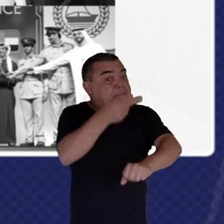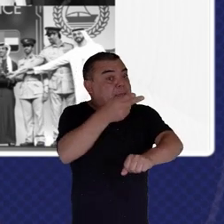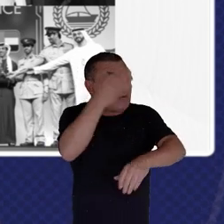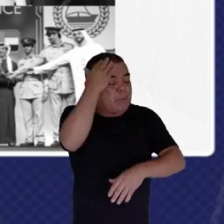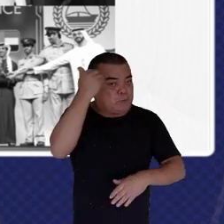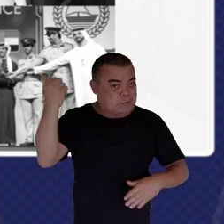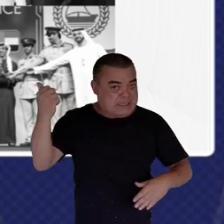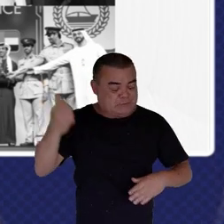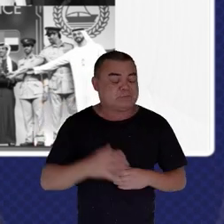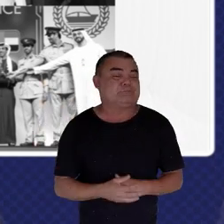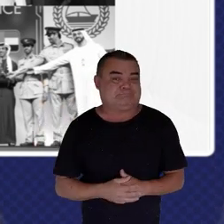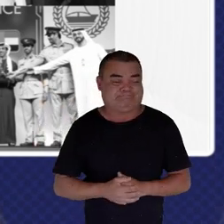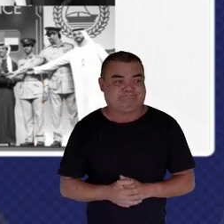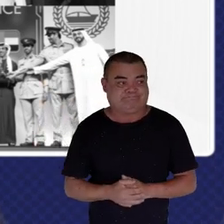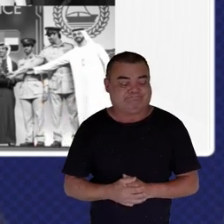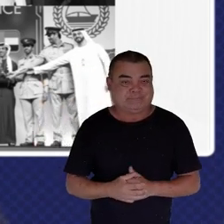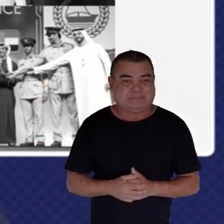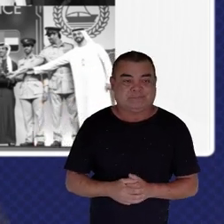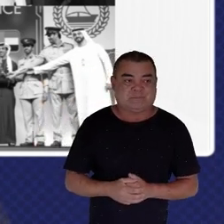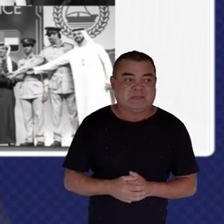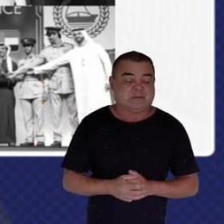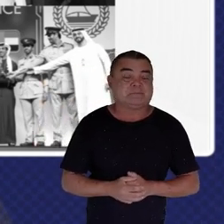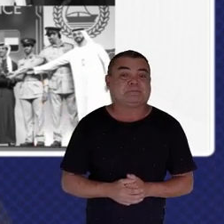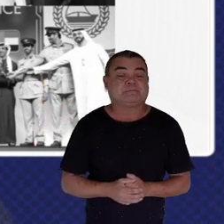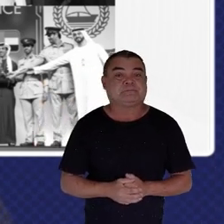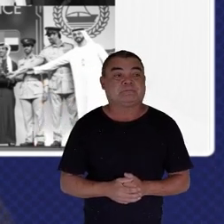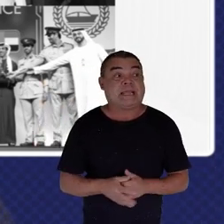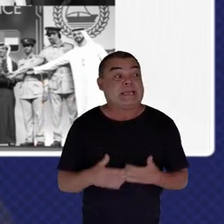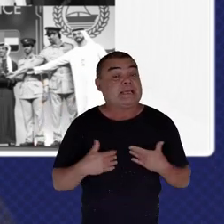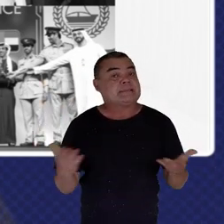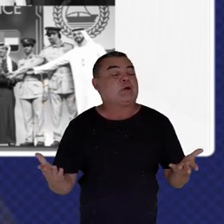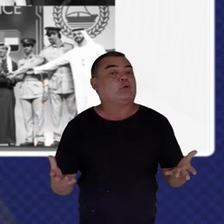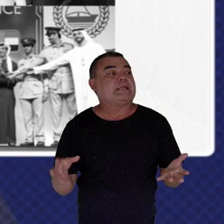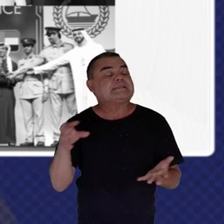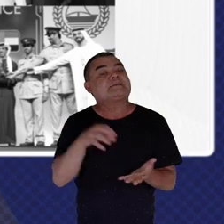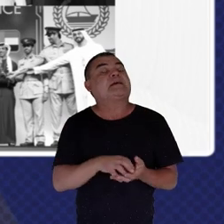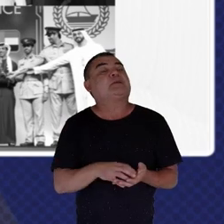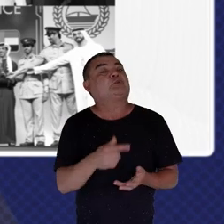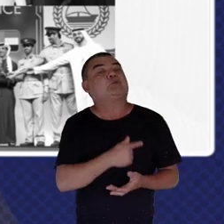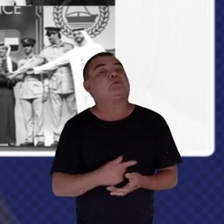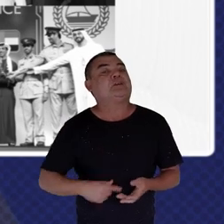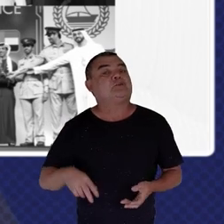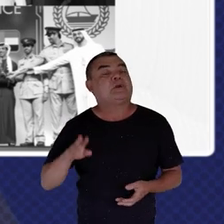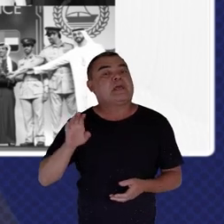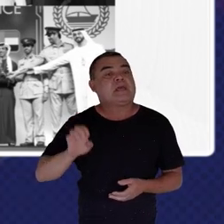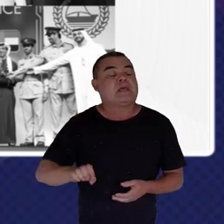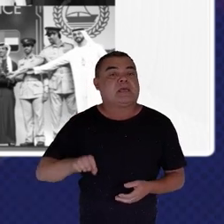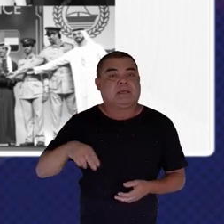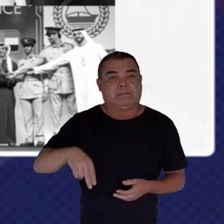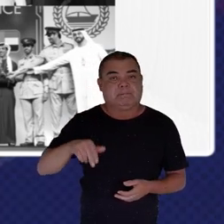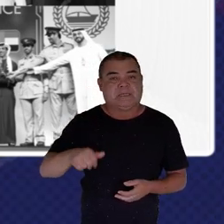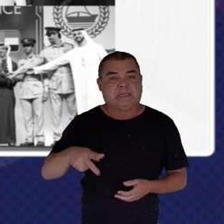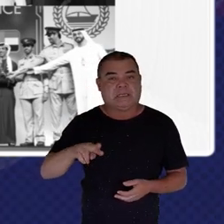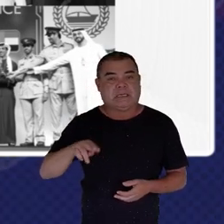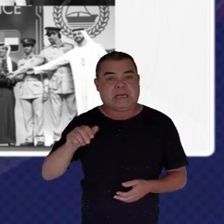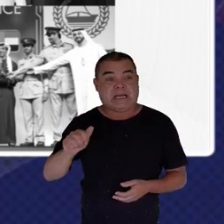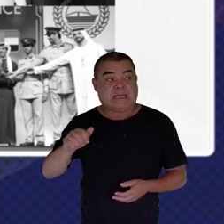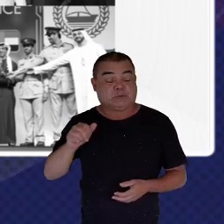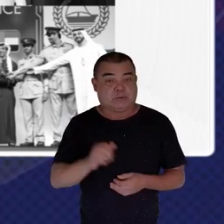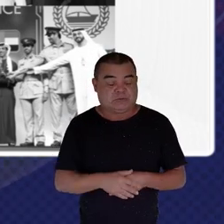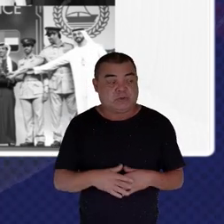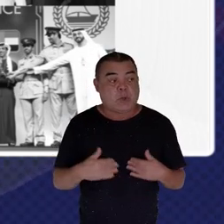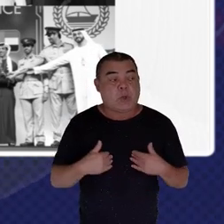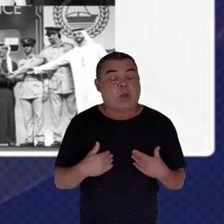So in the Mohammed Baraj Center And in the UAE government as a whole We have many different types of awards One of which is the Edge of